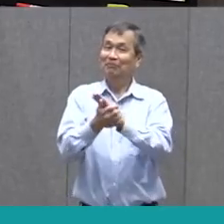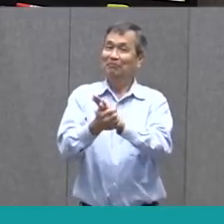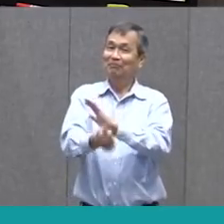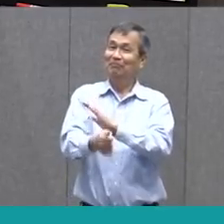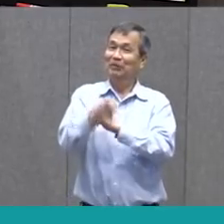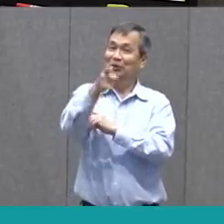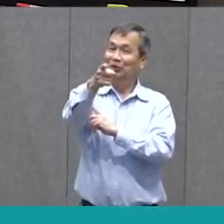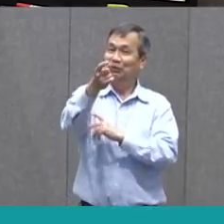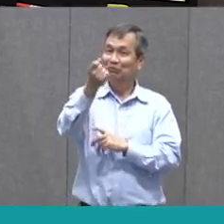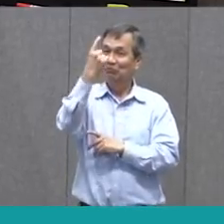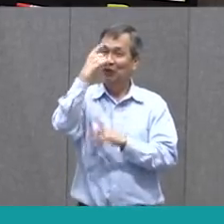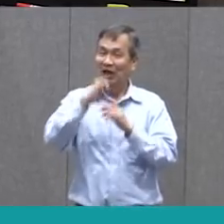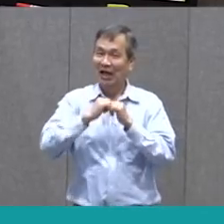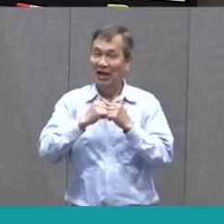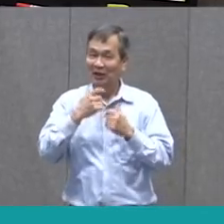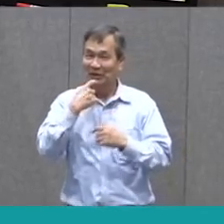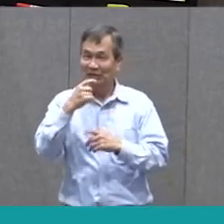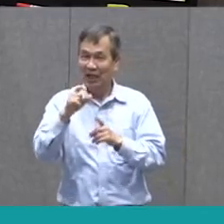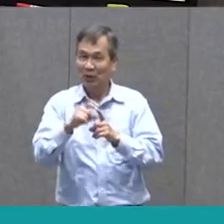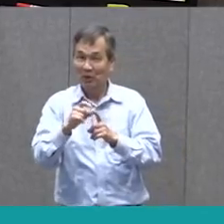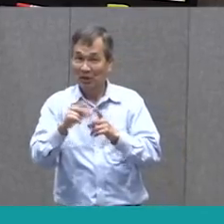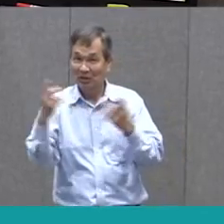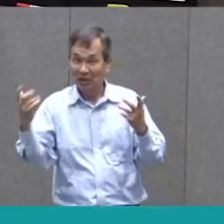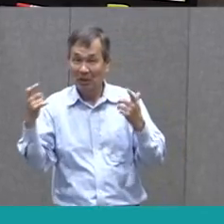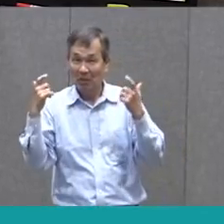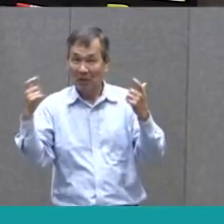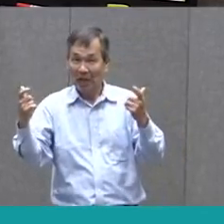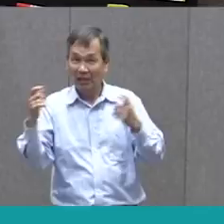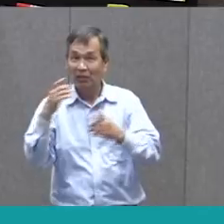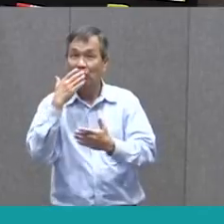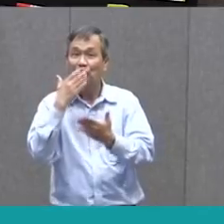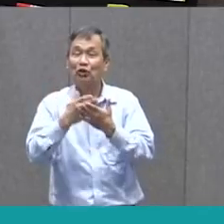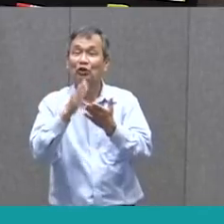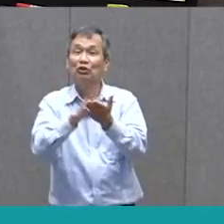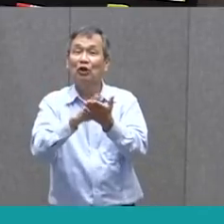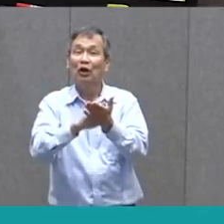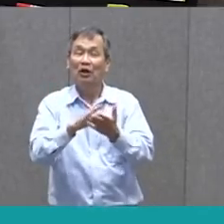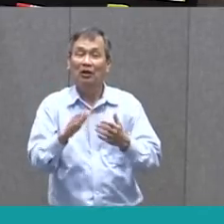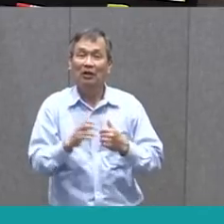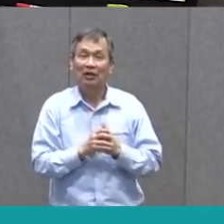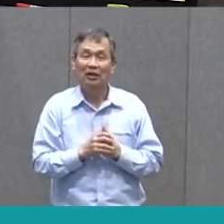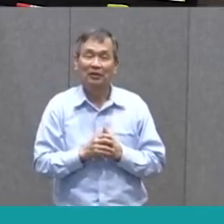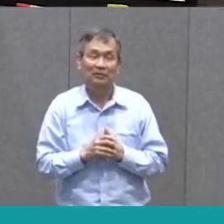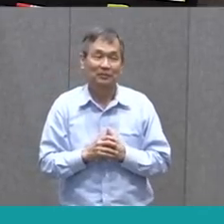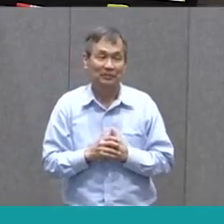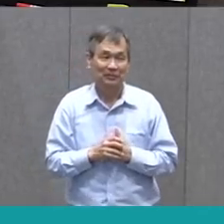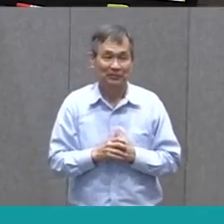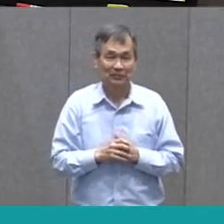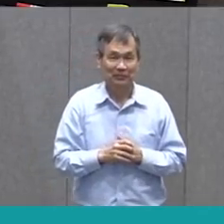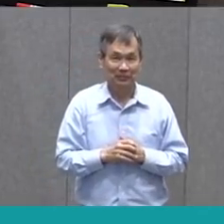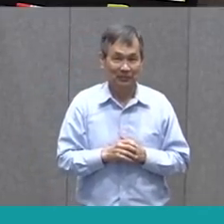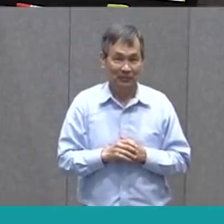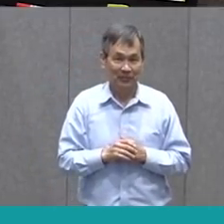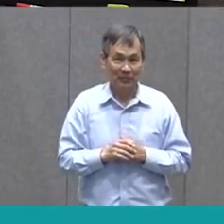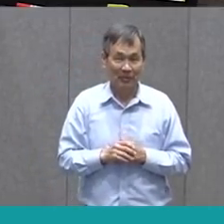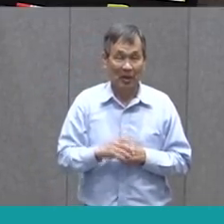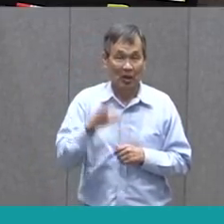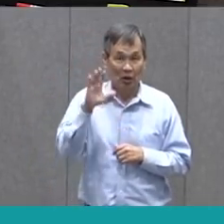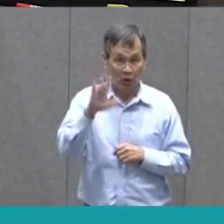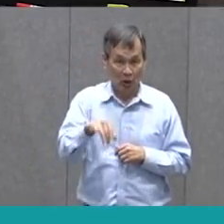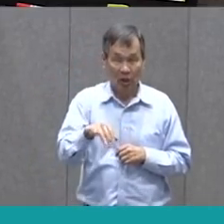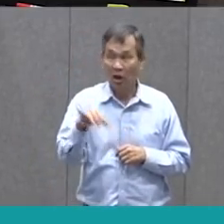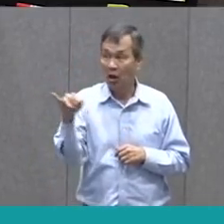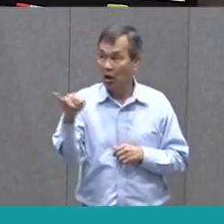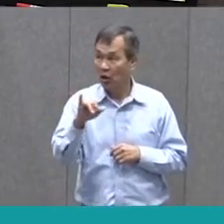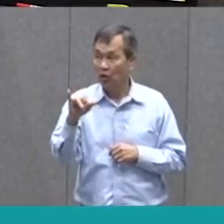our word, magnificent. That was a big word, friends, good job. I'm gonna put that over to the side. Cause we're also going